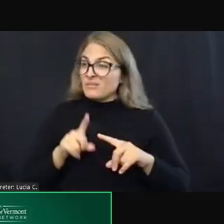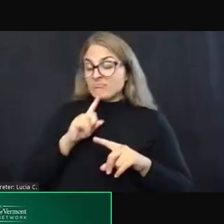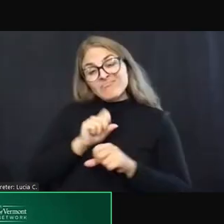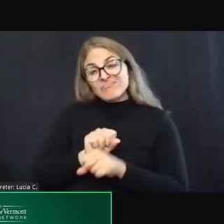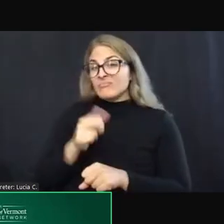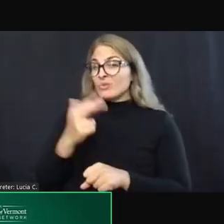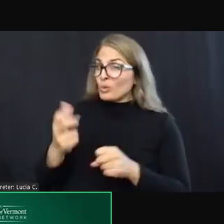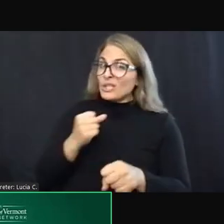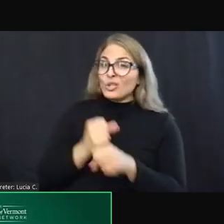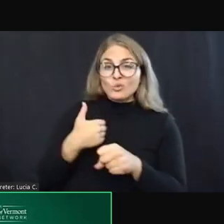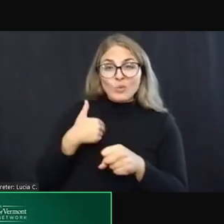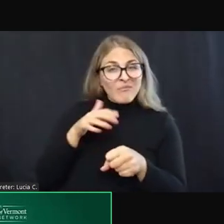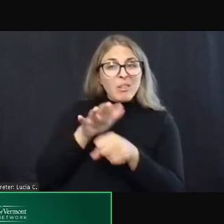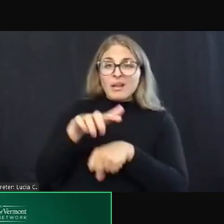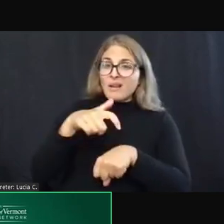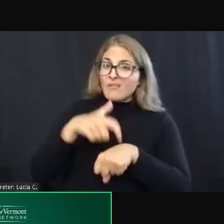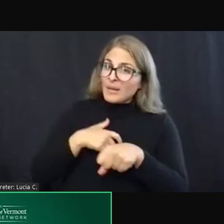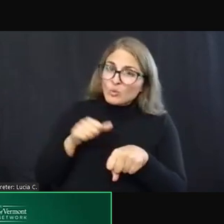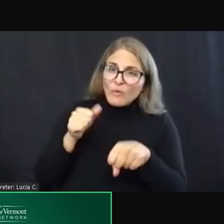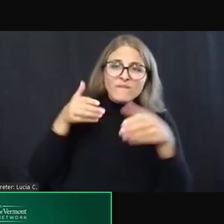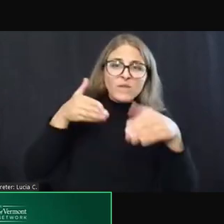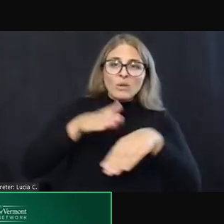of us to really work on the funding piece.